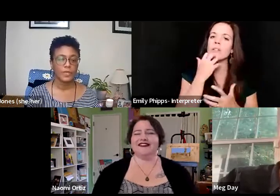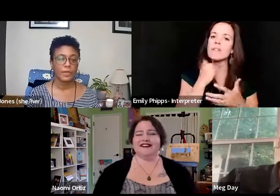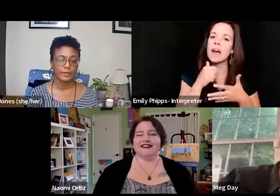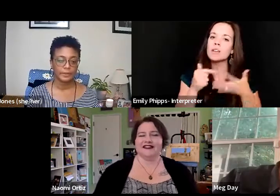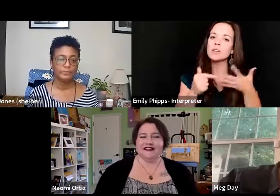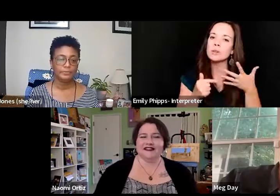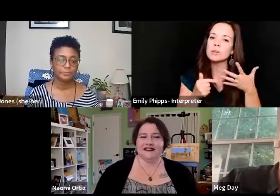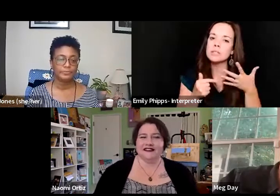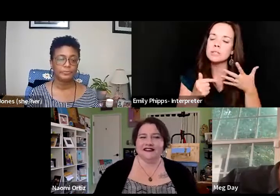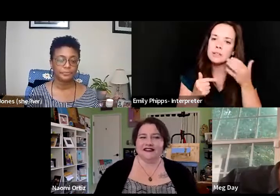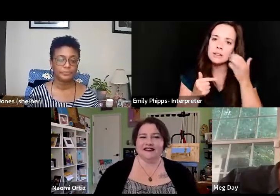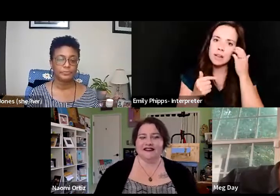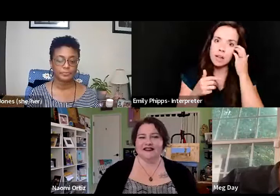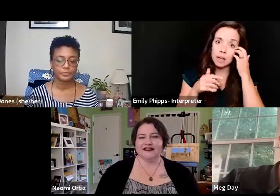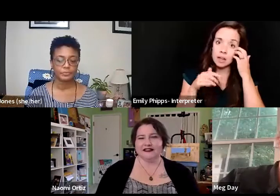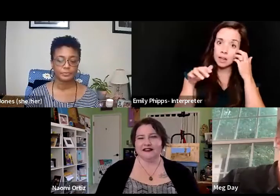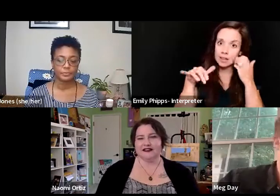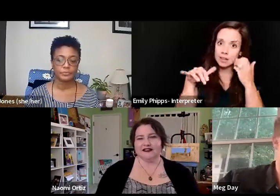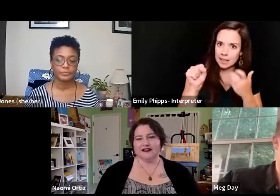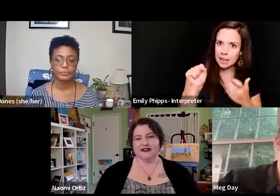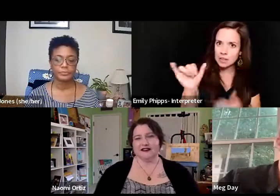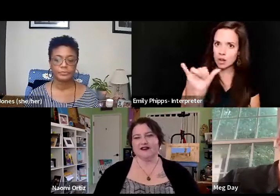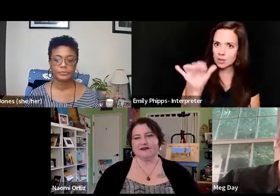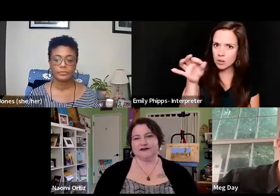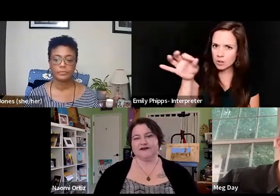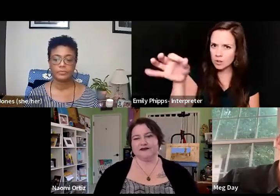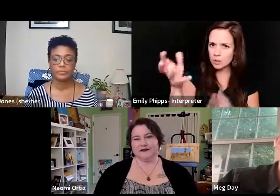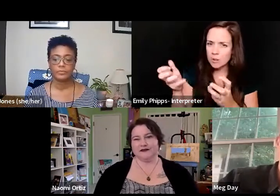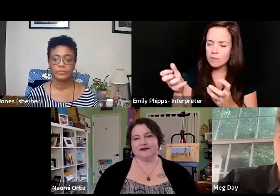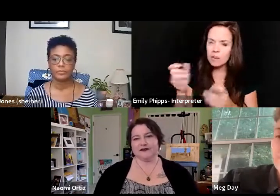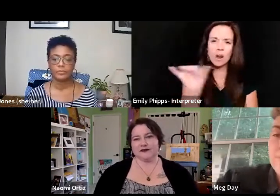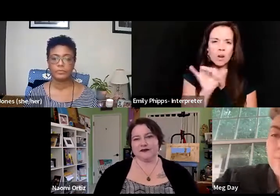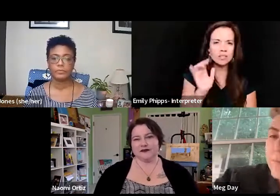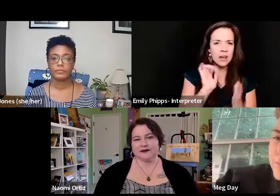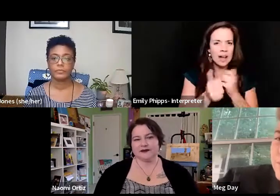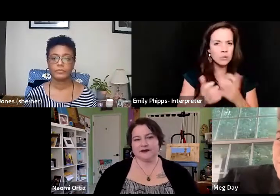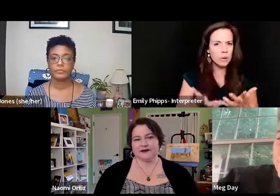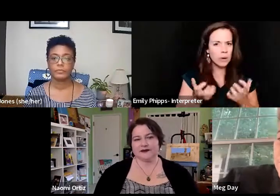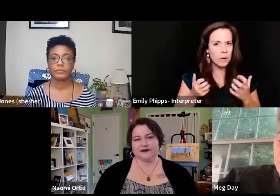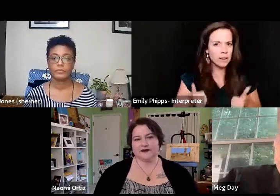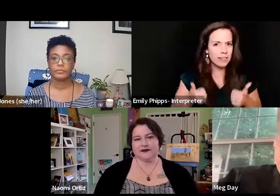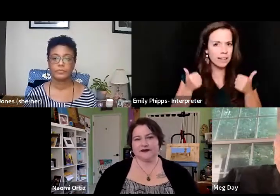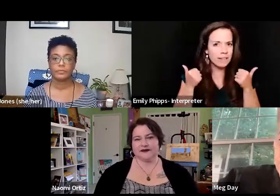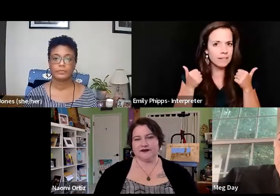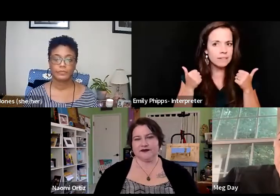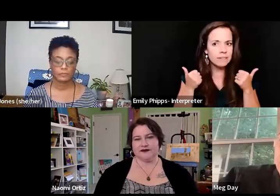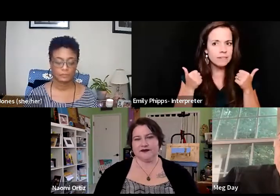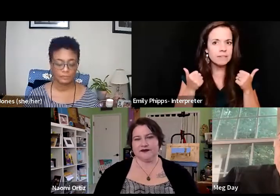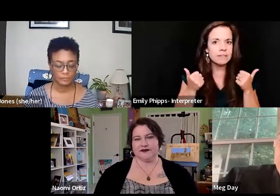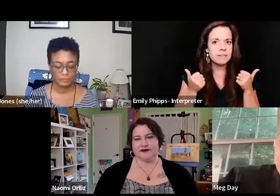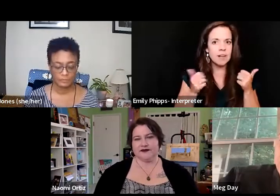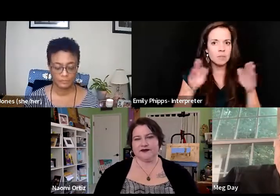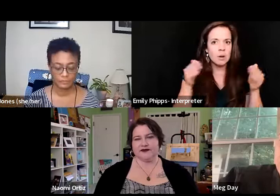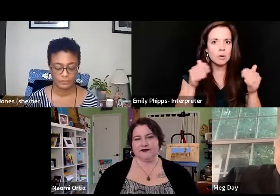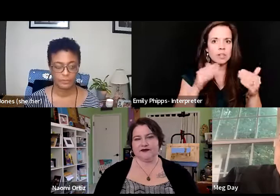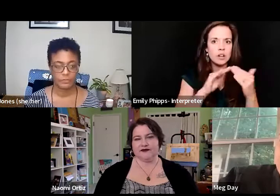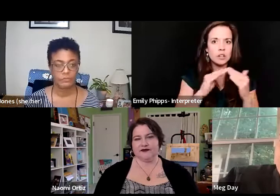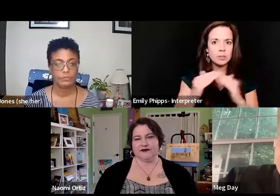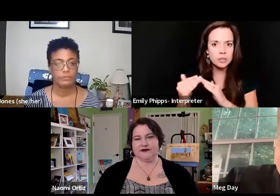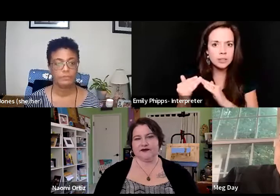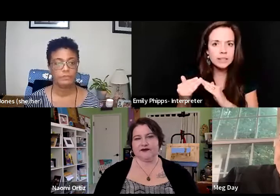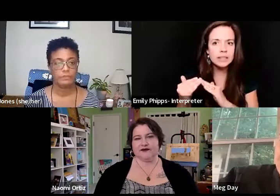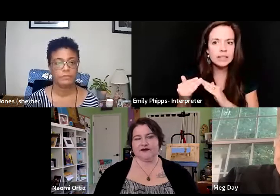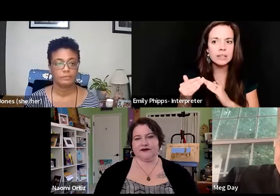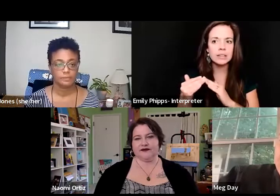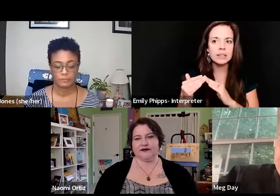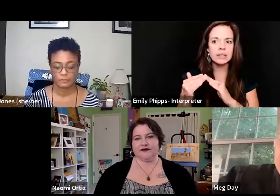never, I mean, yes, also like the future we want, but also I'm like, how do I want to live my life? I'm about a community that's where the